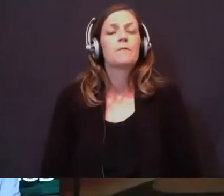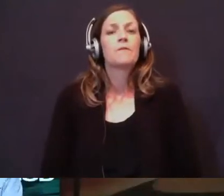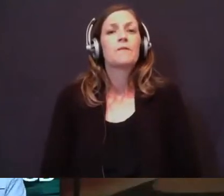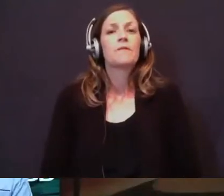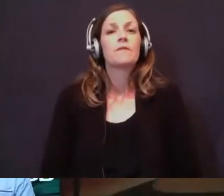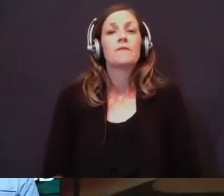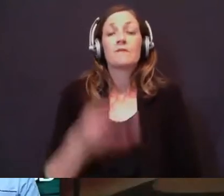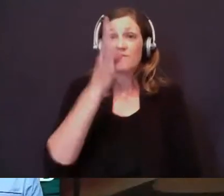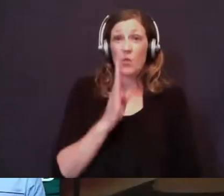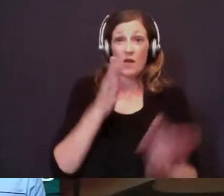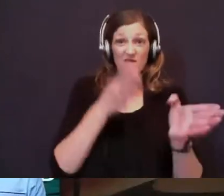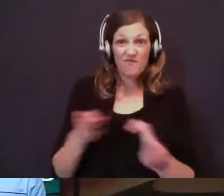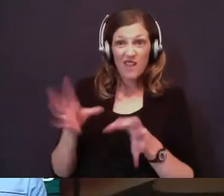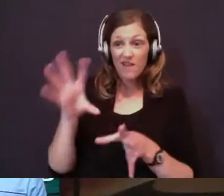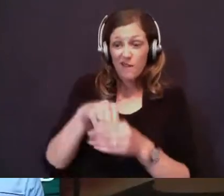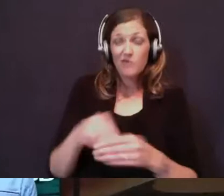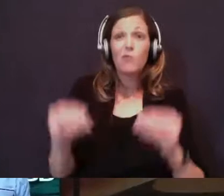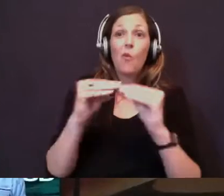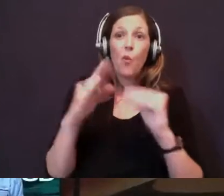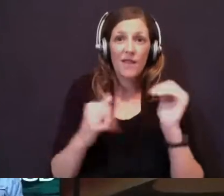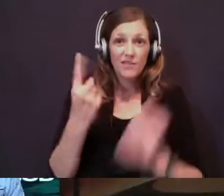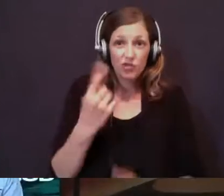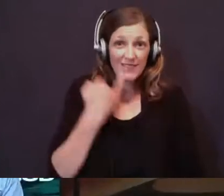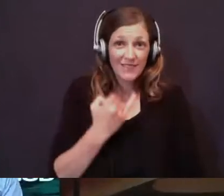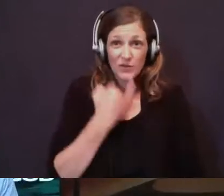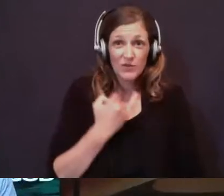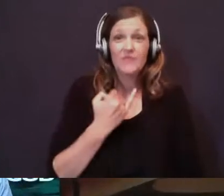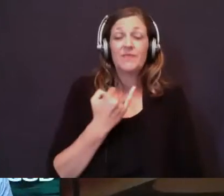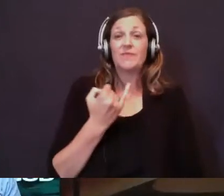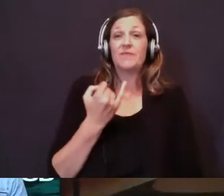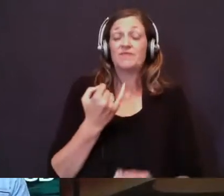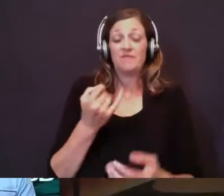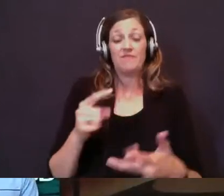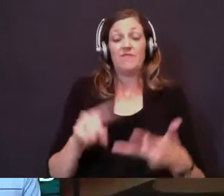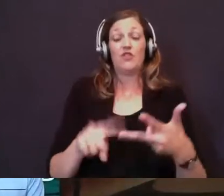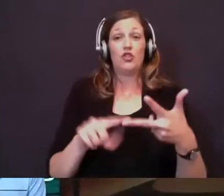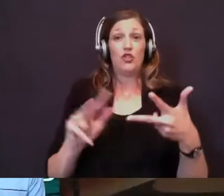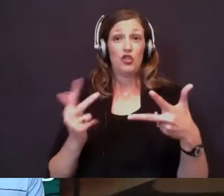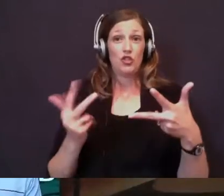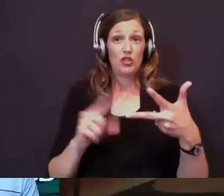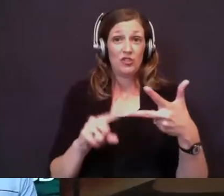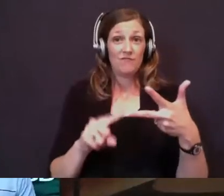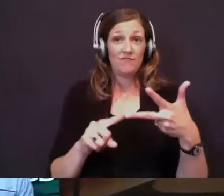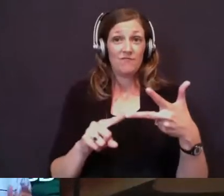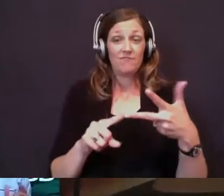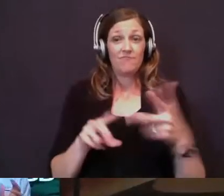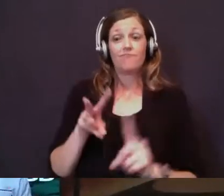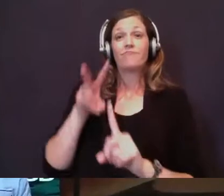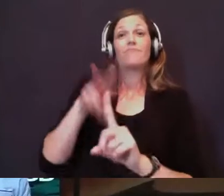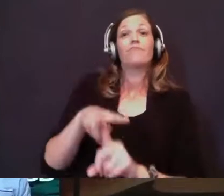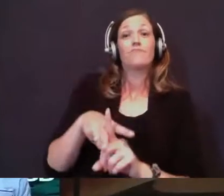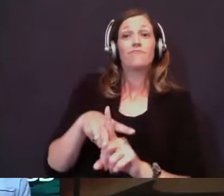So God's plan involves more than just Israel. Finally, the third thing that God tells Elijah is to anoint a